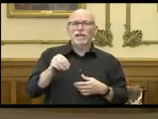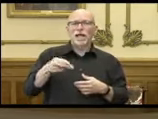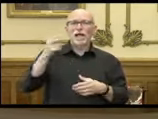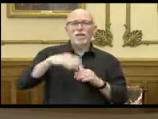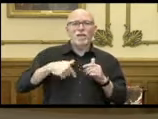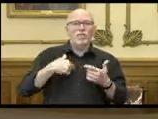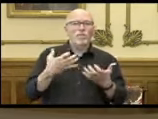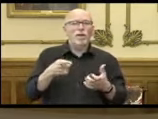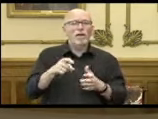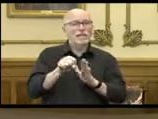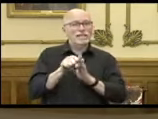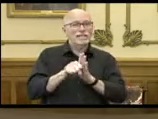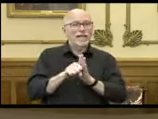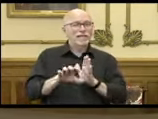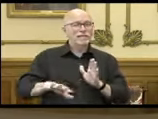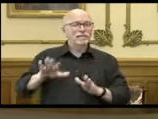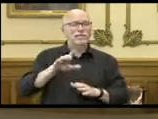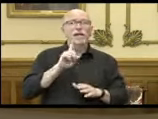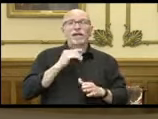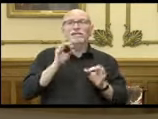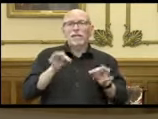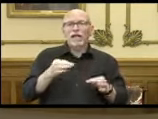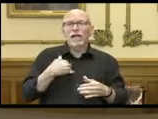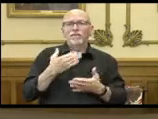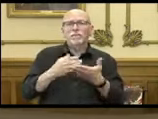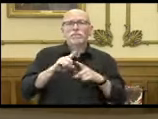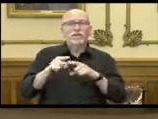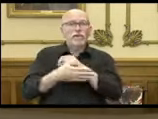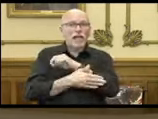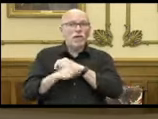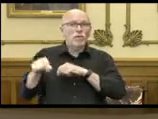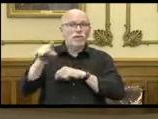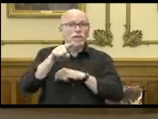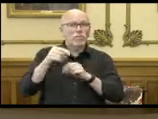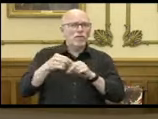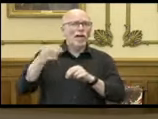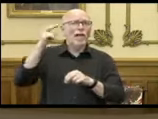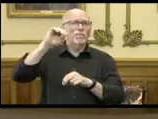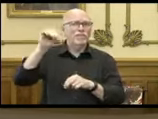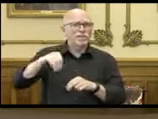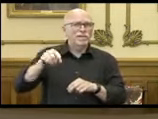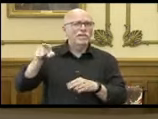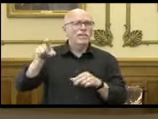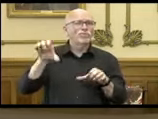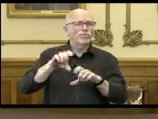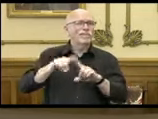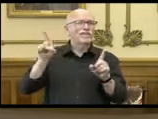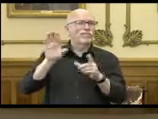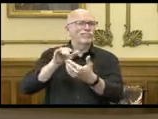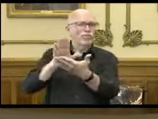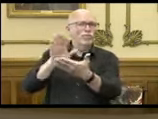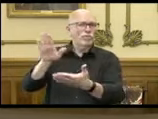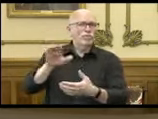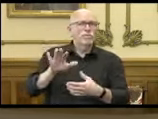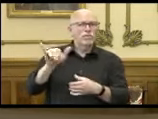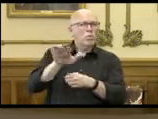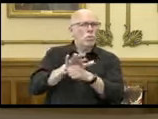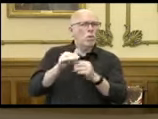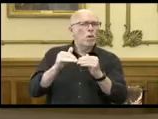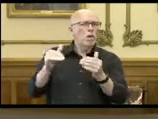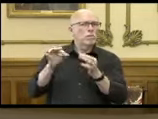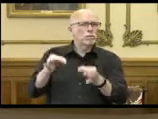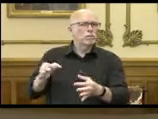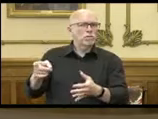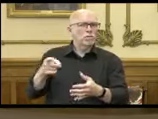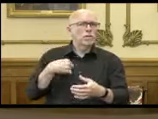right now. As a state, there are definitely different counties that are higher than that and have taken different actions which is a local level decision